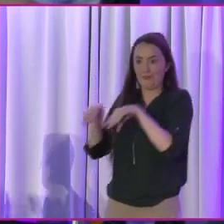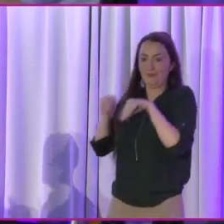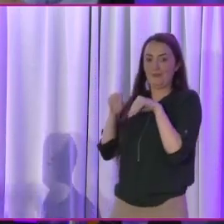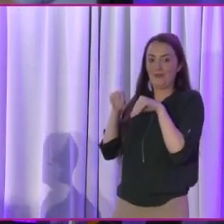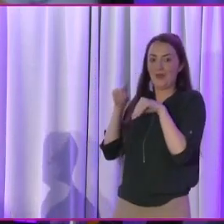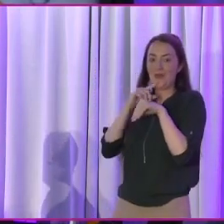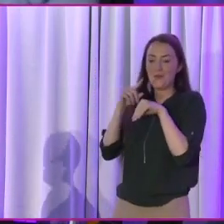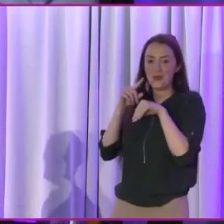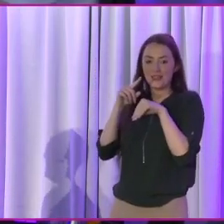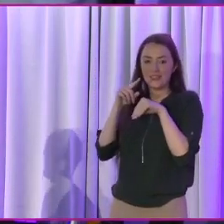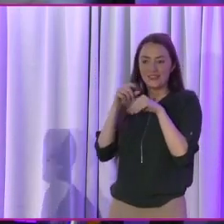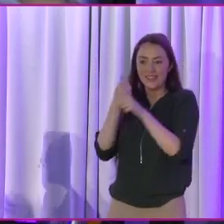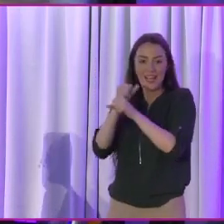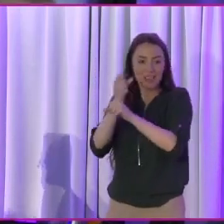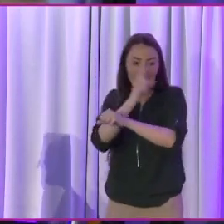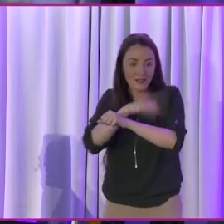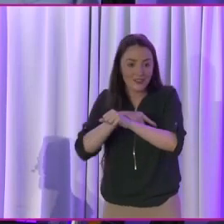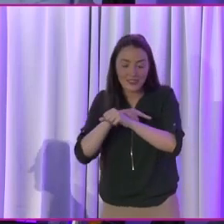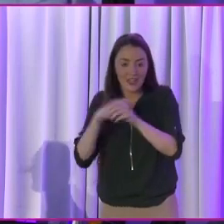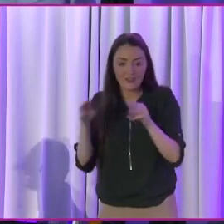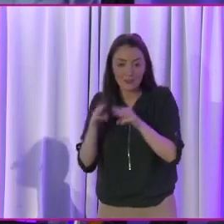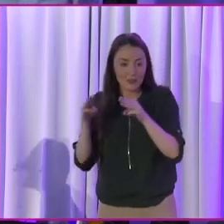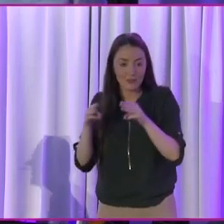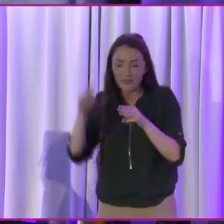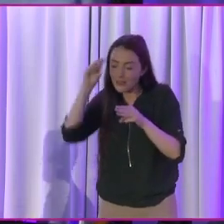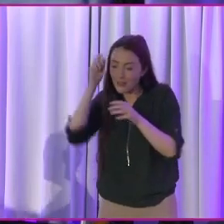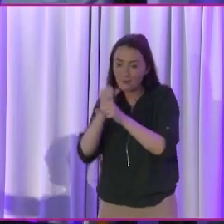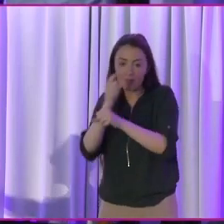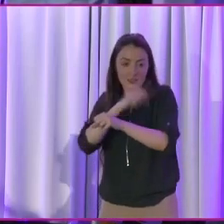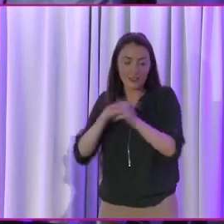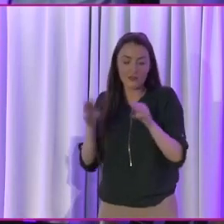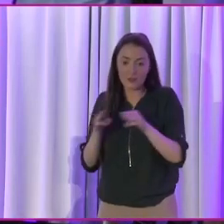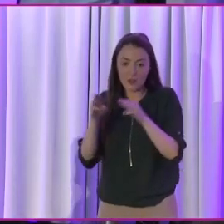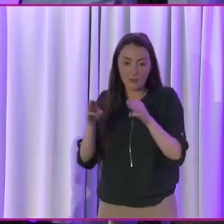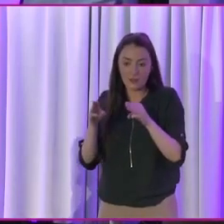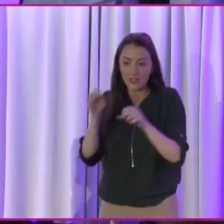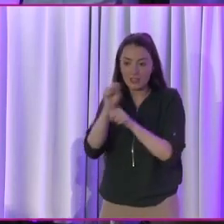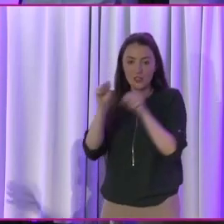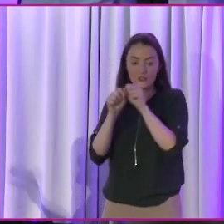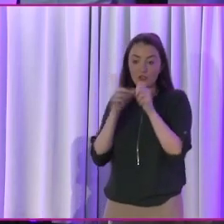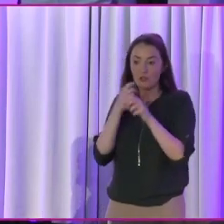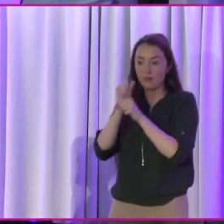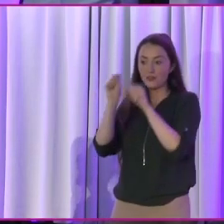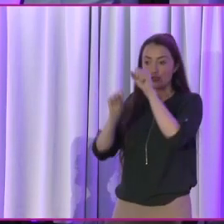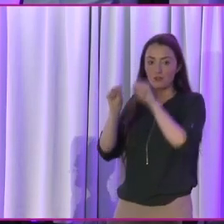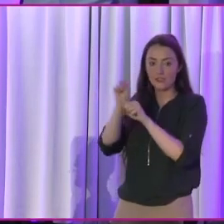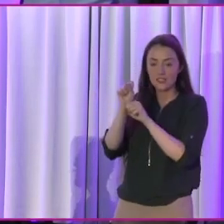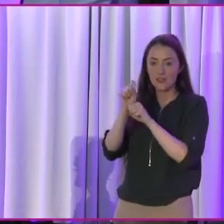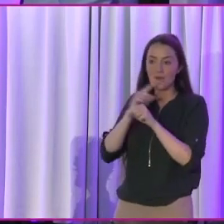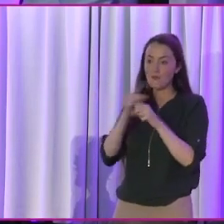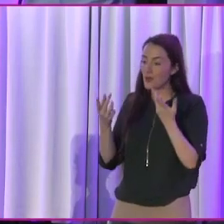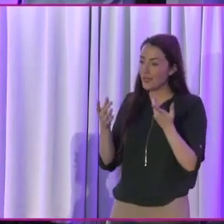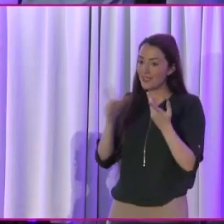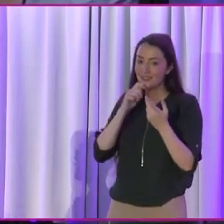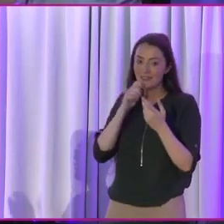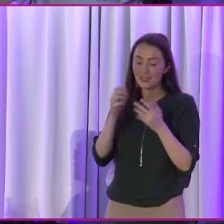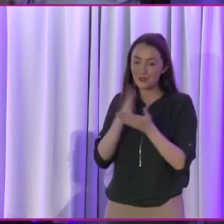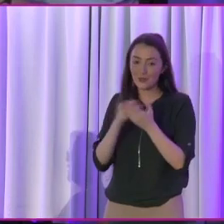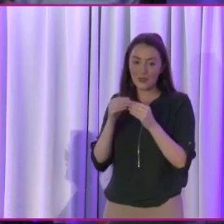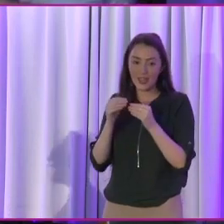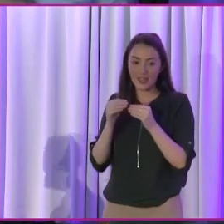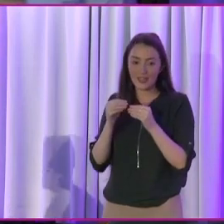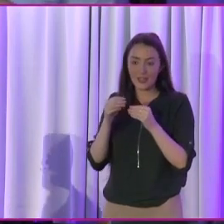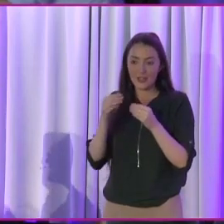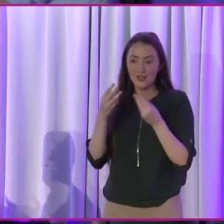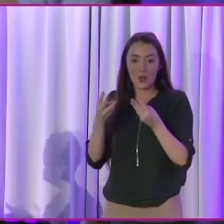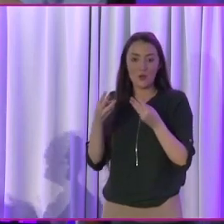It's about disabled people, lads. It's not about, you got to think about that. Services, Martin, you're great talking about services. I use ESB, but I'll tell you something, you know, I don't want you putting